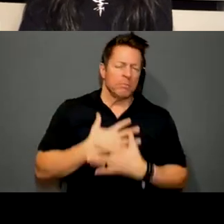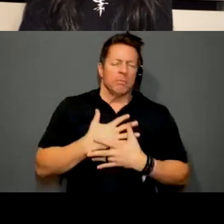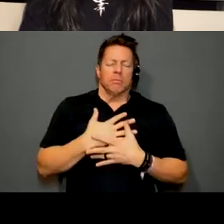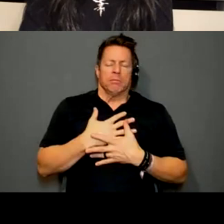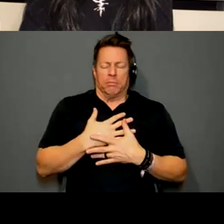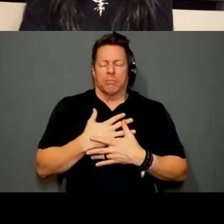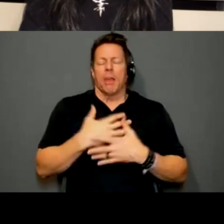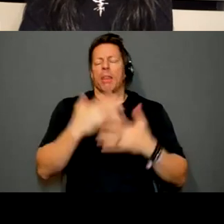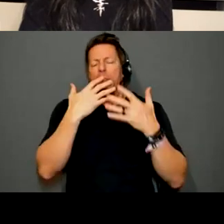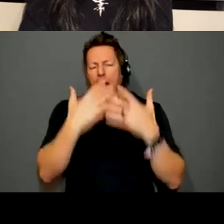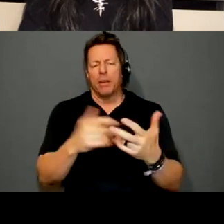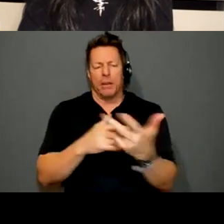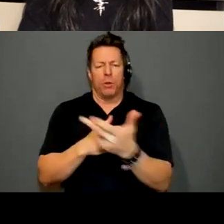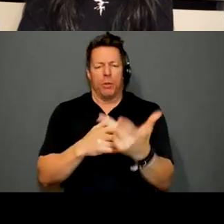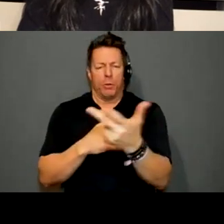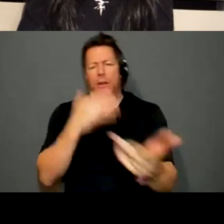a creator. Thank you.